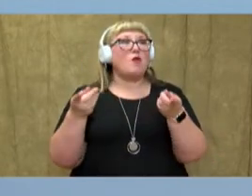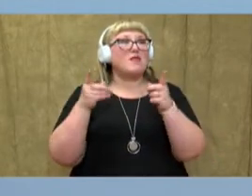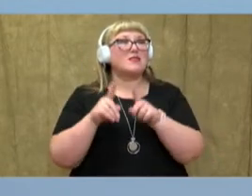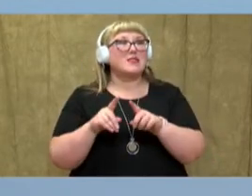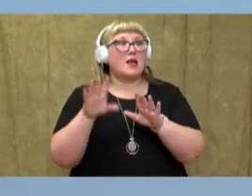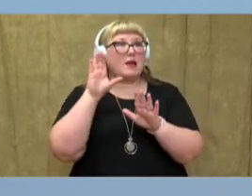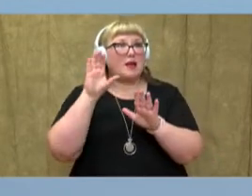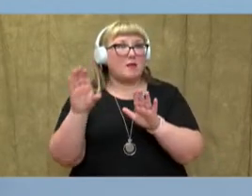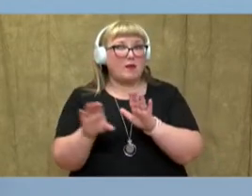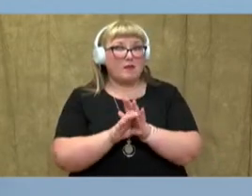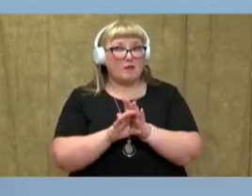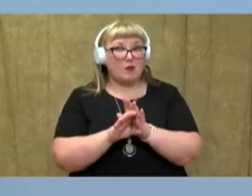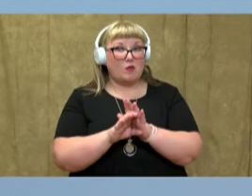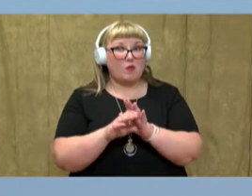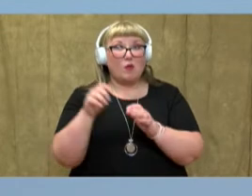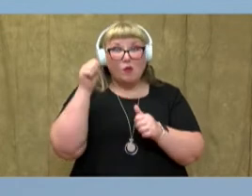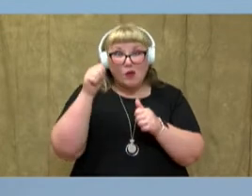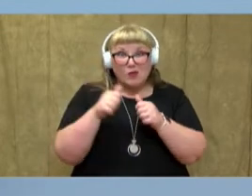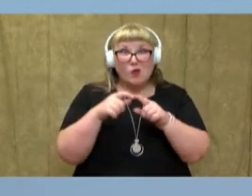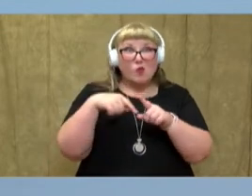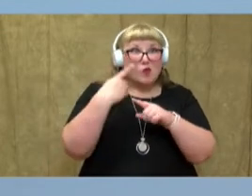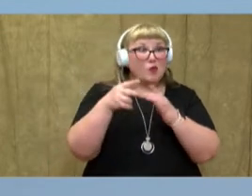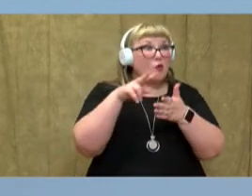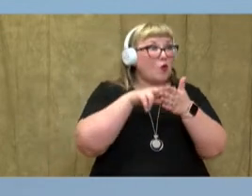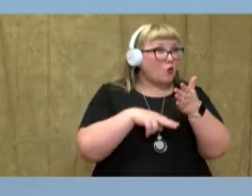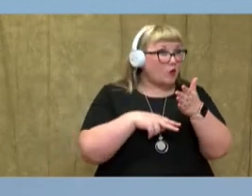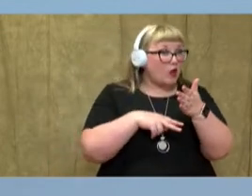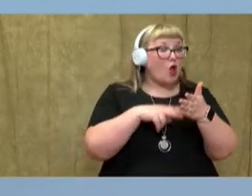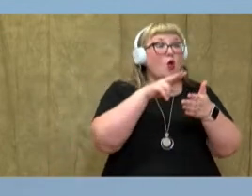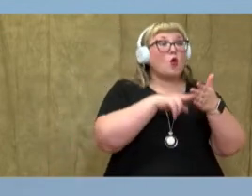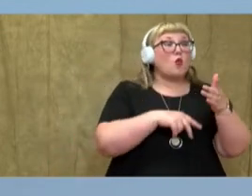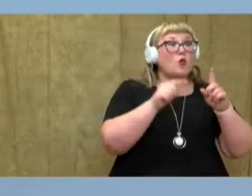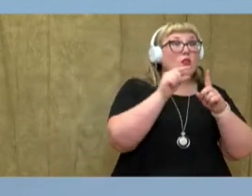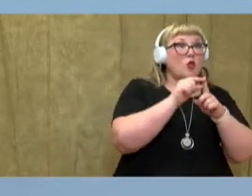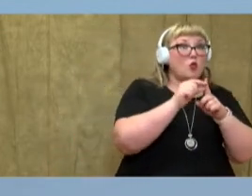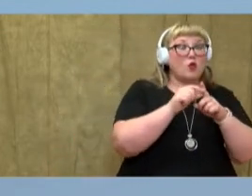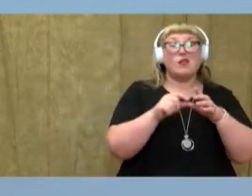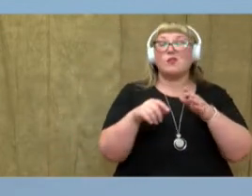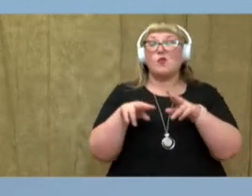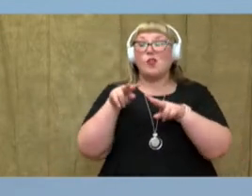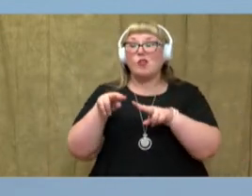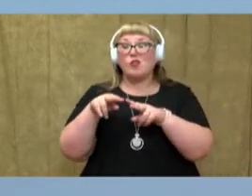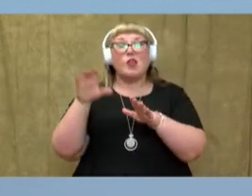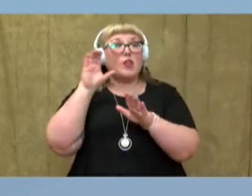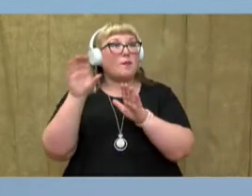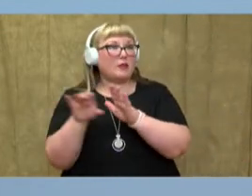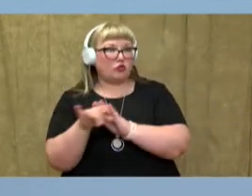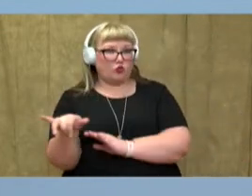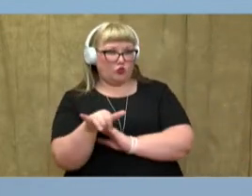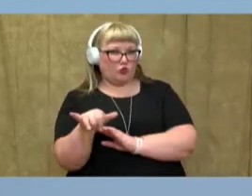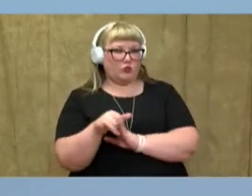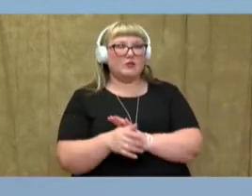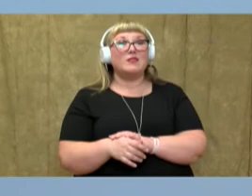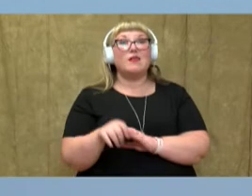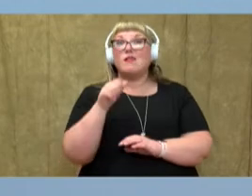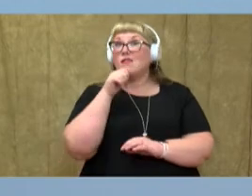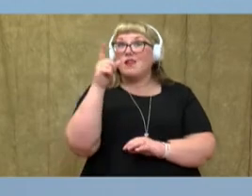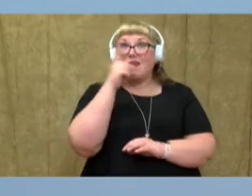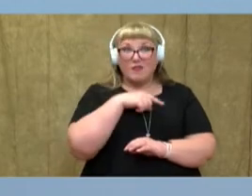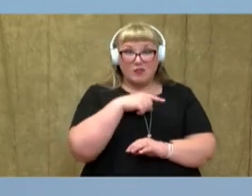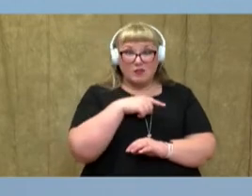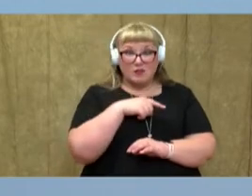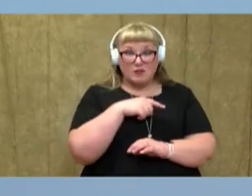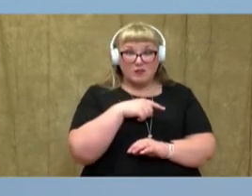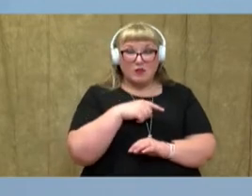on in the picture because, remember, when we're reading, we read the words and the pictures. So, you look at the pictures. In a non-fiction text,